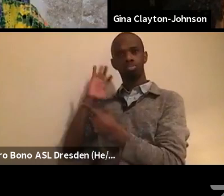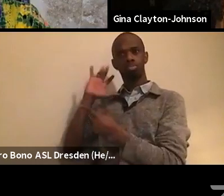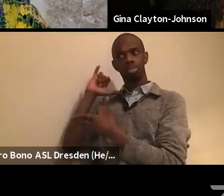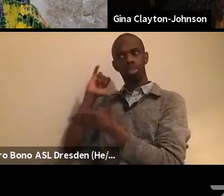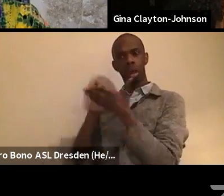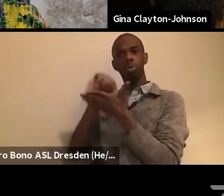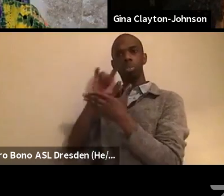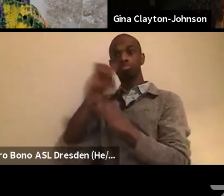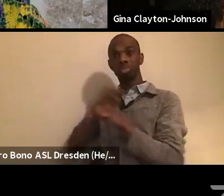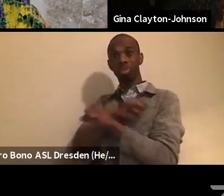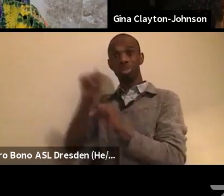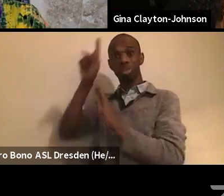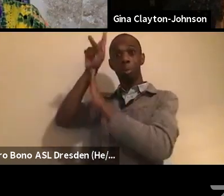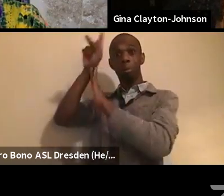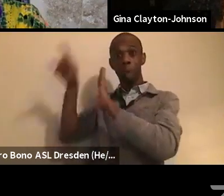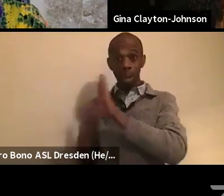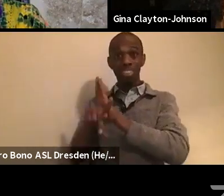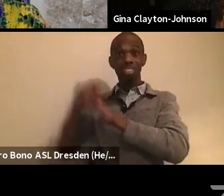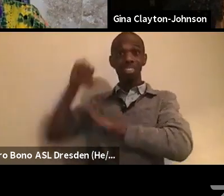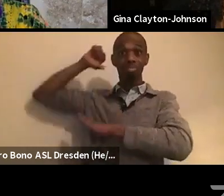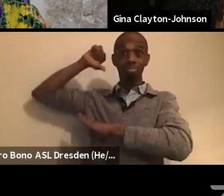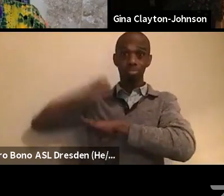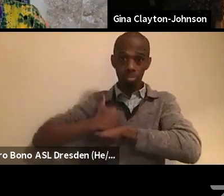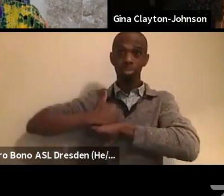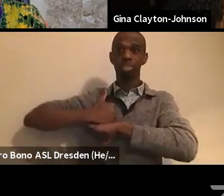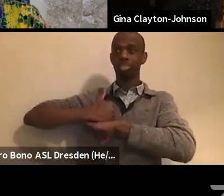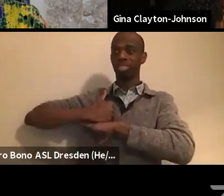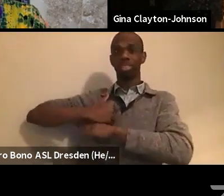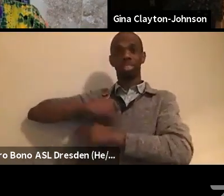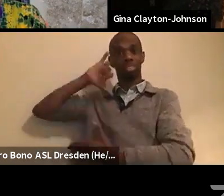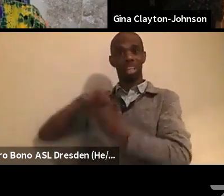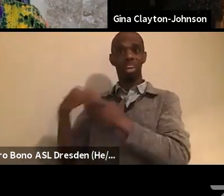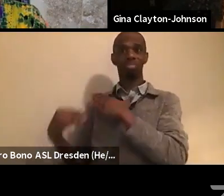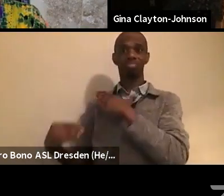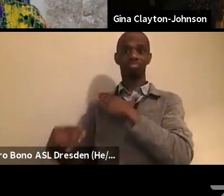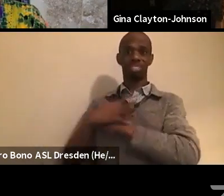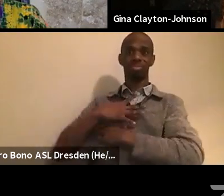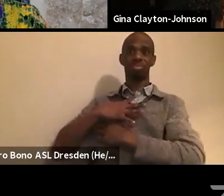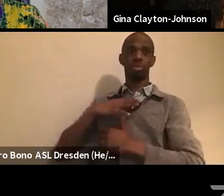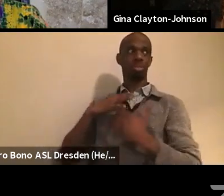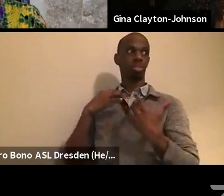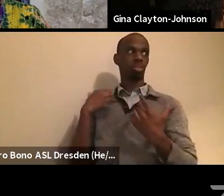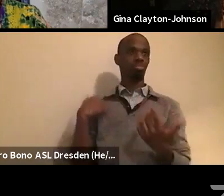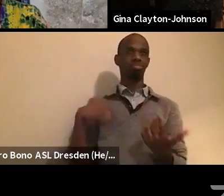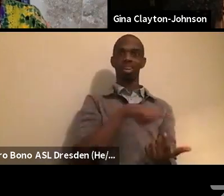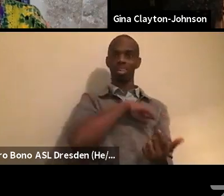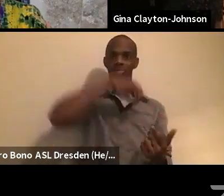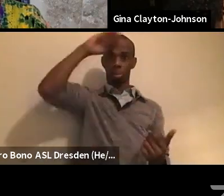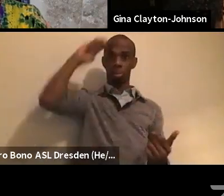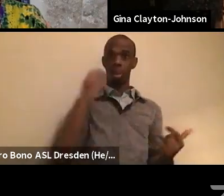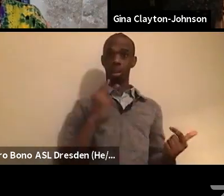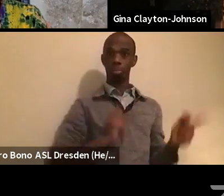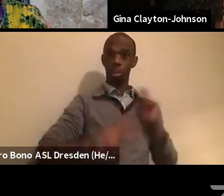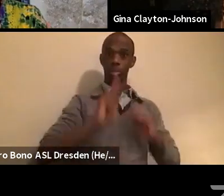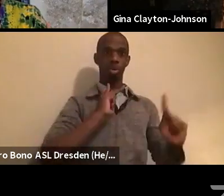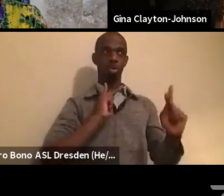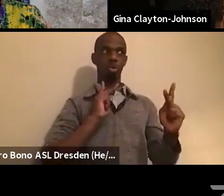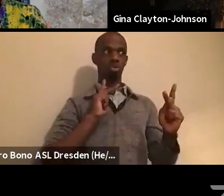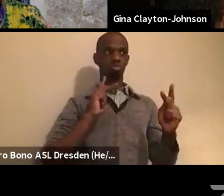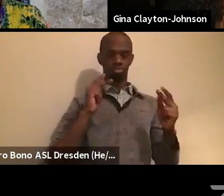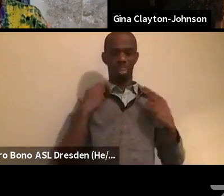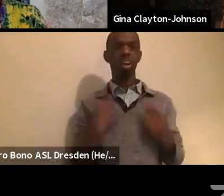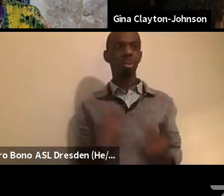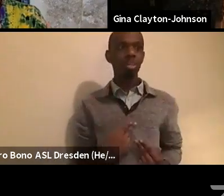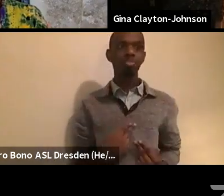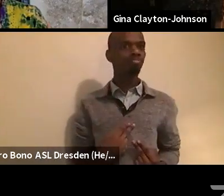that, um, dehumanized, dehumanized black people. I mean, yes, it discriminated against black black people, black people, but it dehumanized